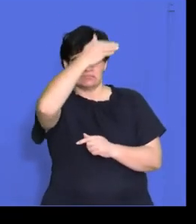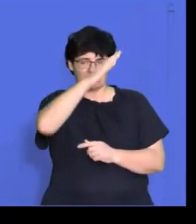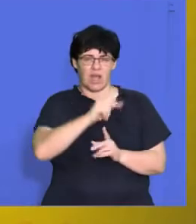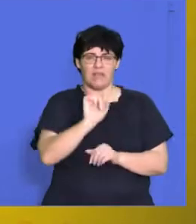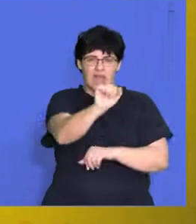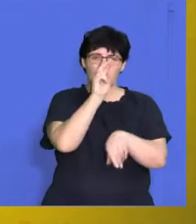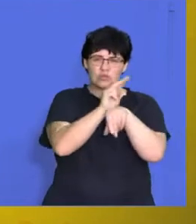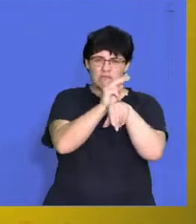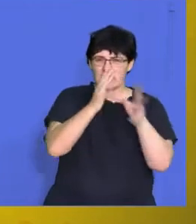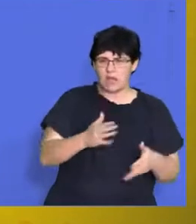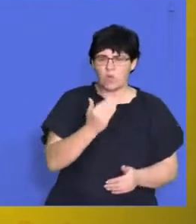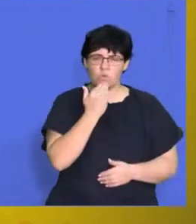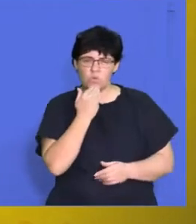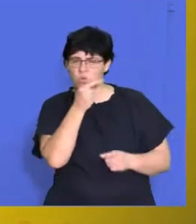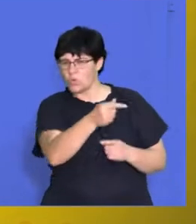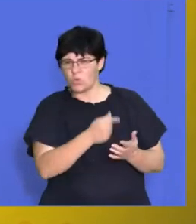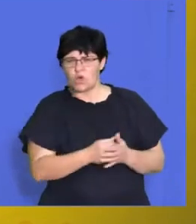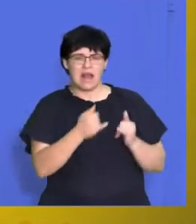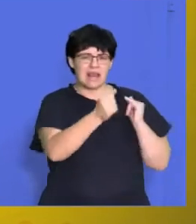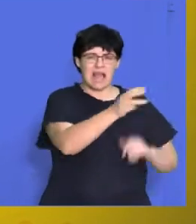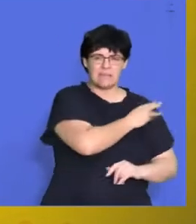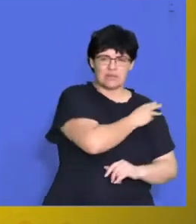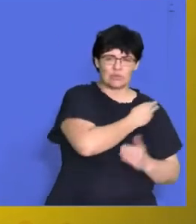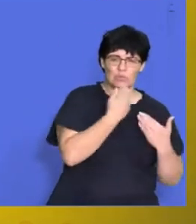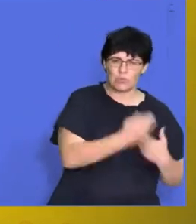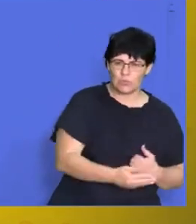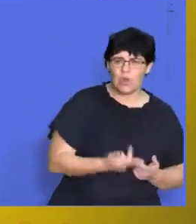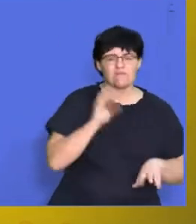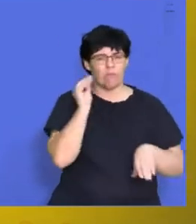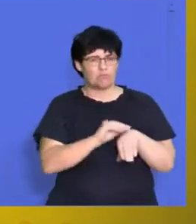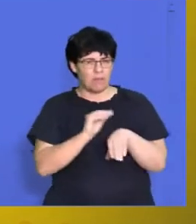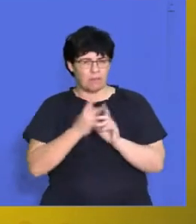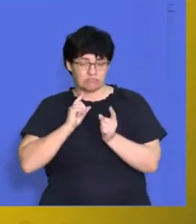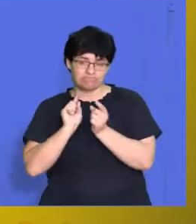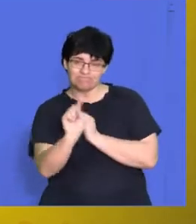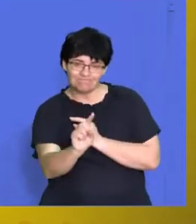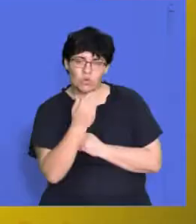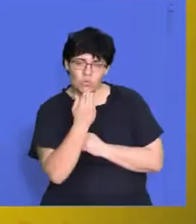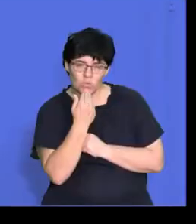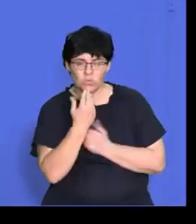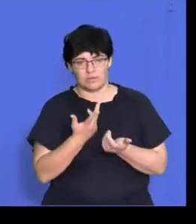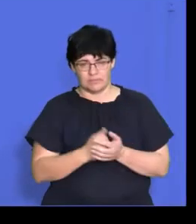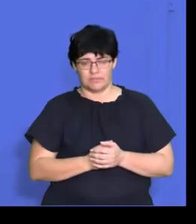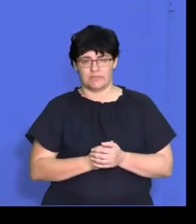So who is the boss? Who is the line manager? If there's a problem, who must you go and talk to?